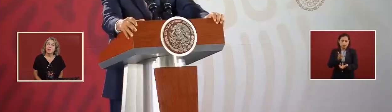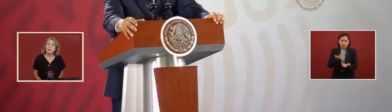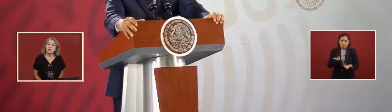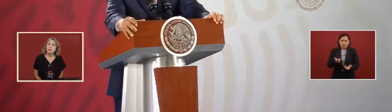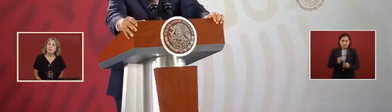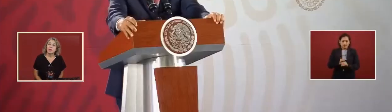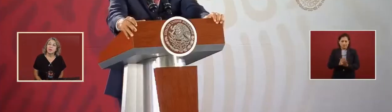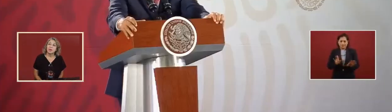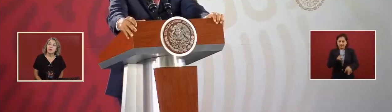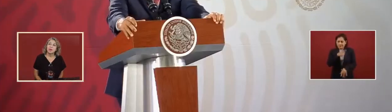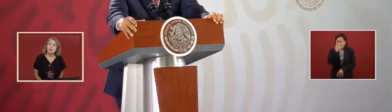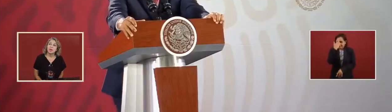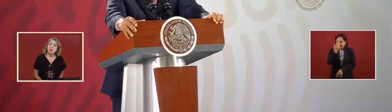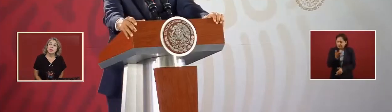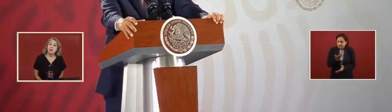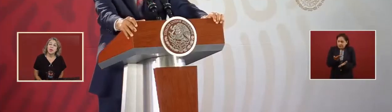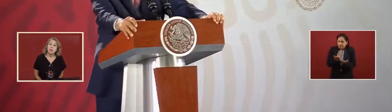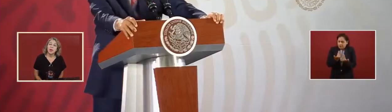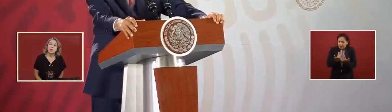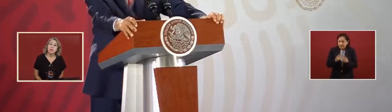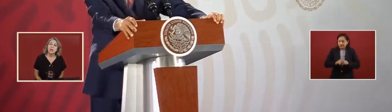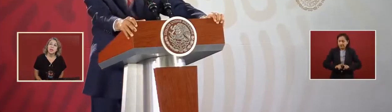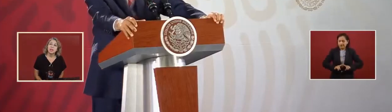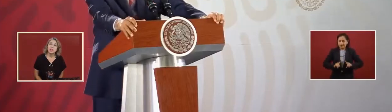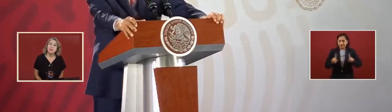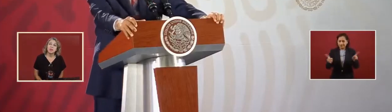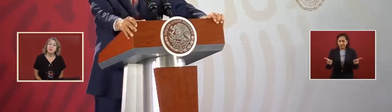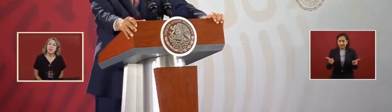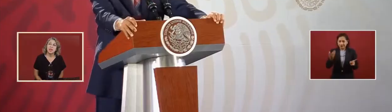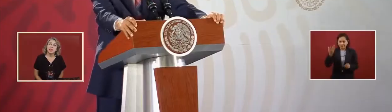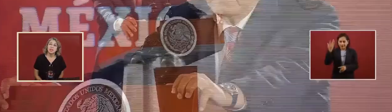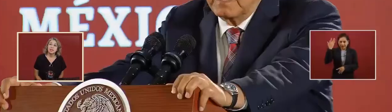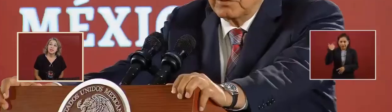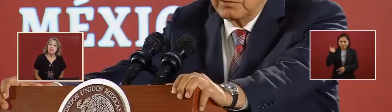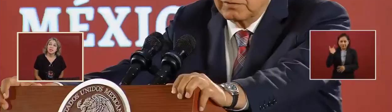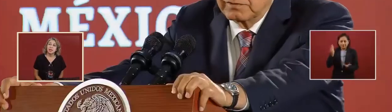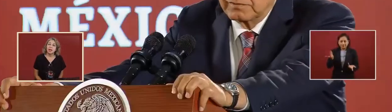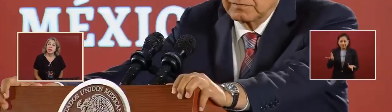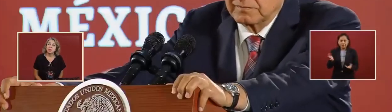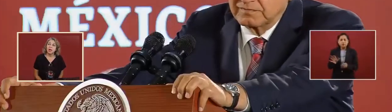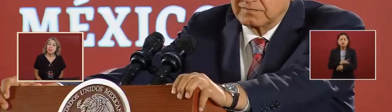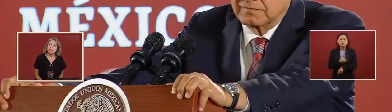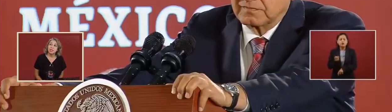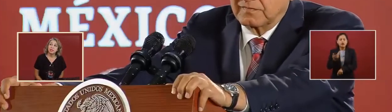Why are we going to continue with that politics if they lied to us?